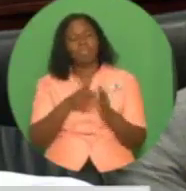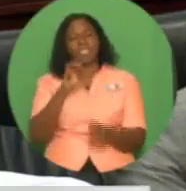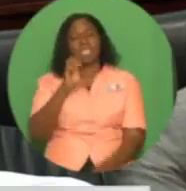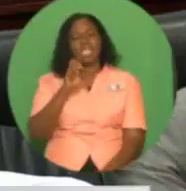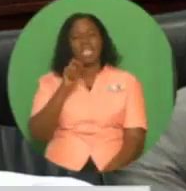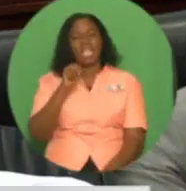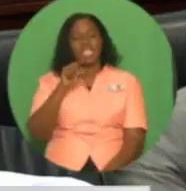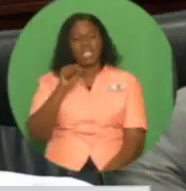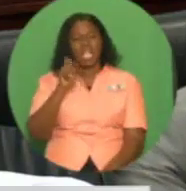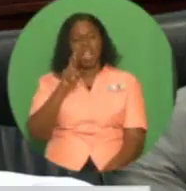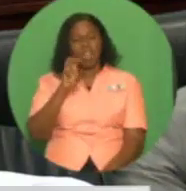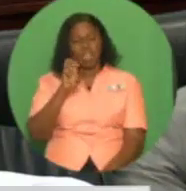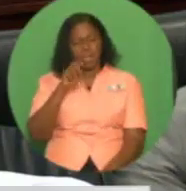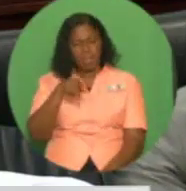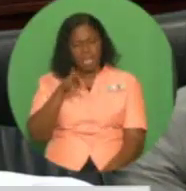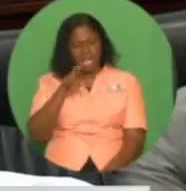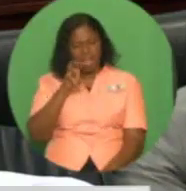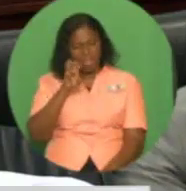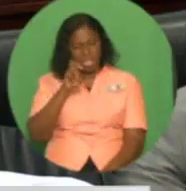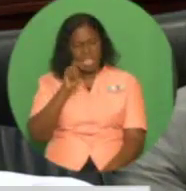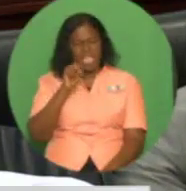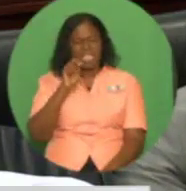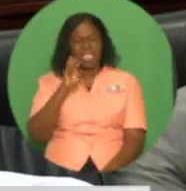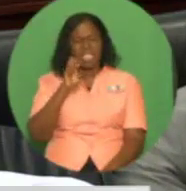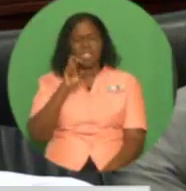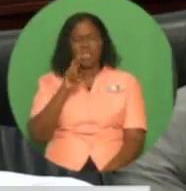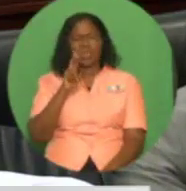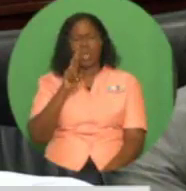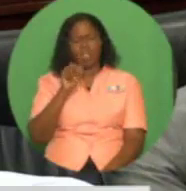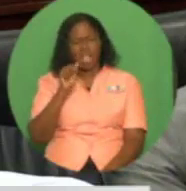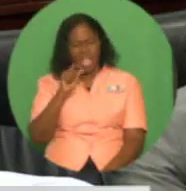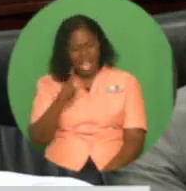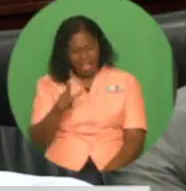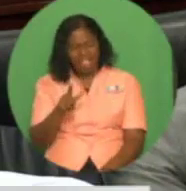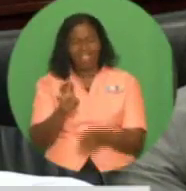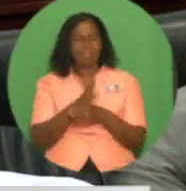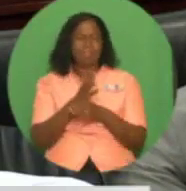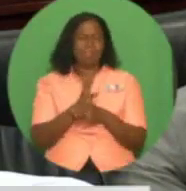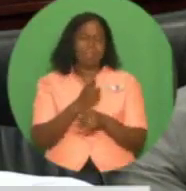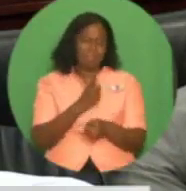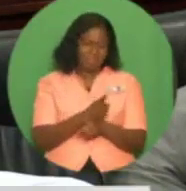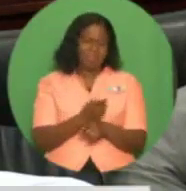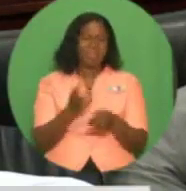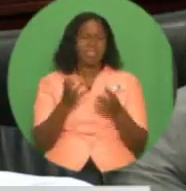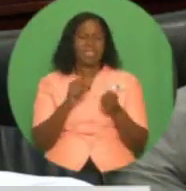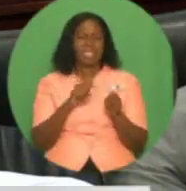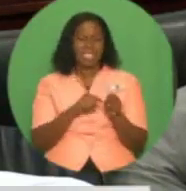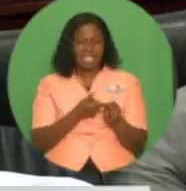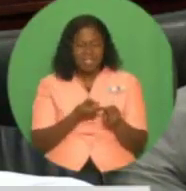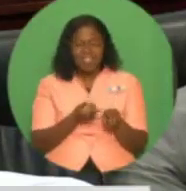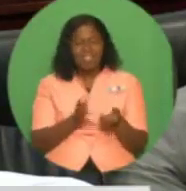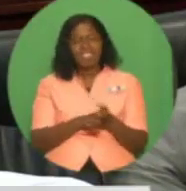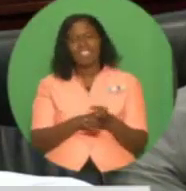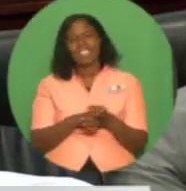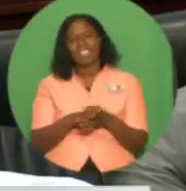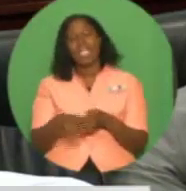.229 billion, of which $1.979 billion would be for recurrent expenditure,